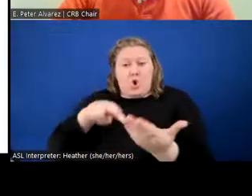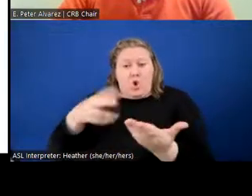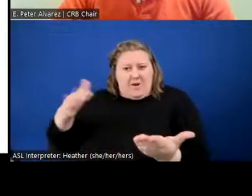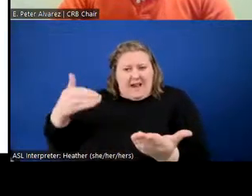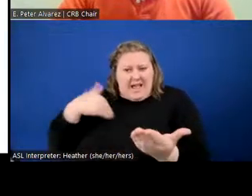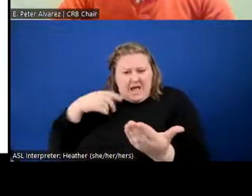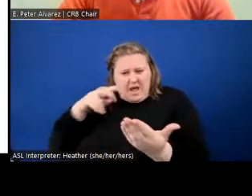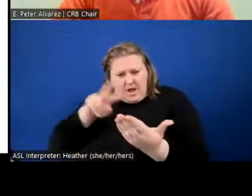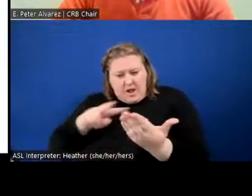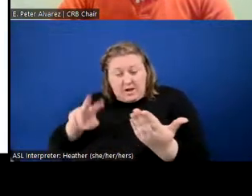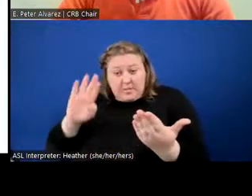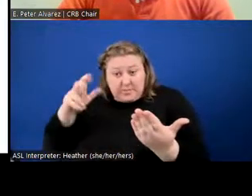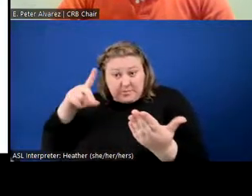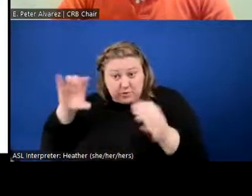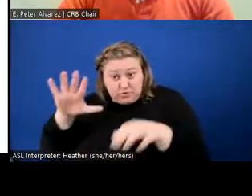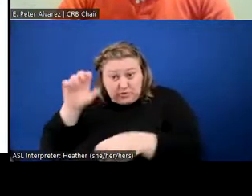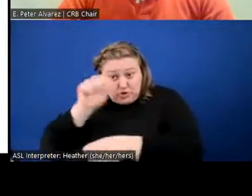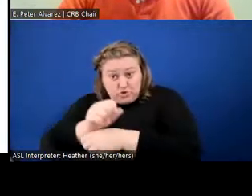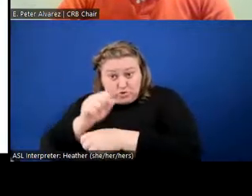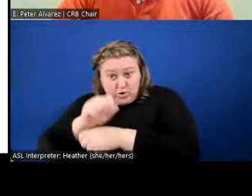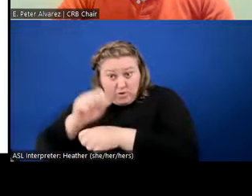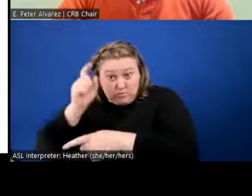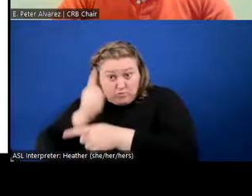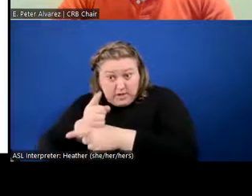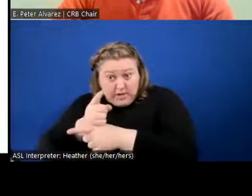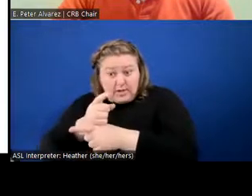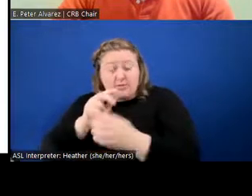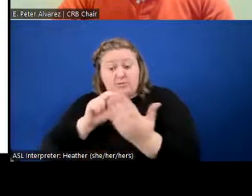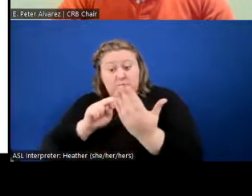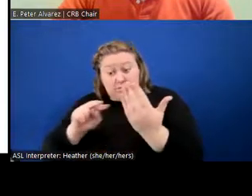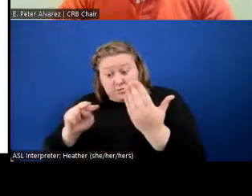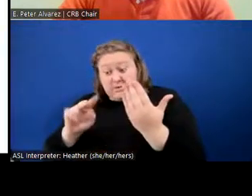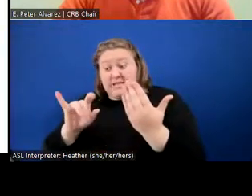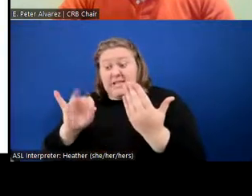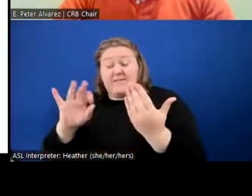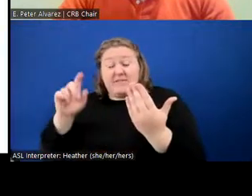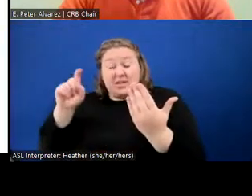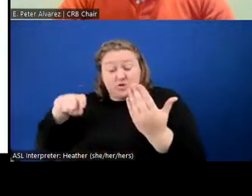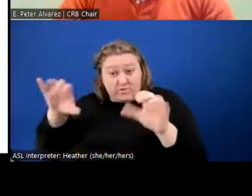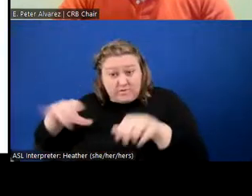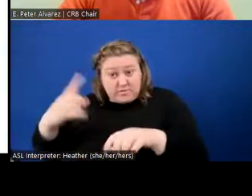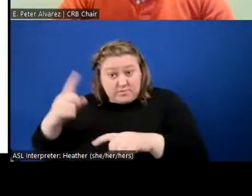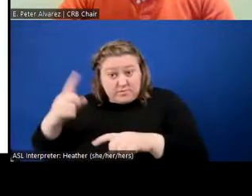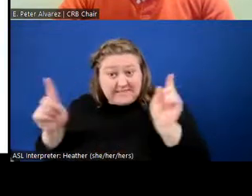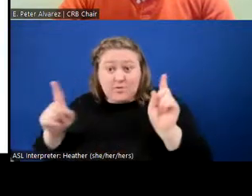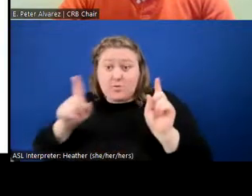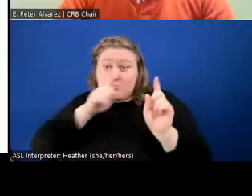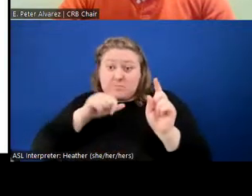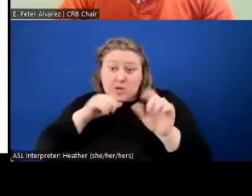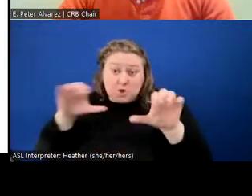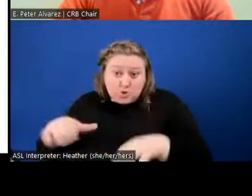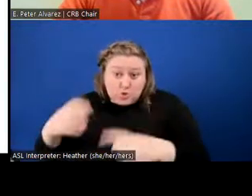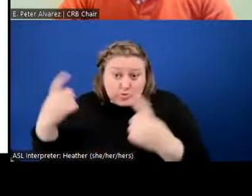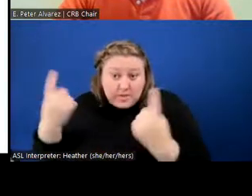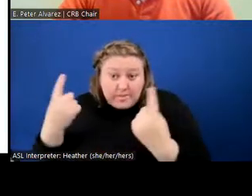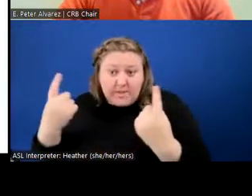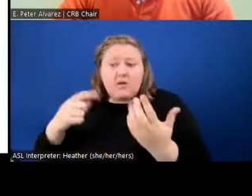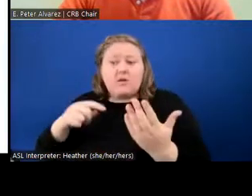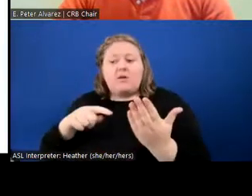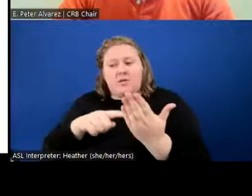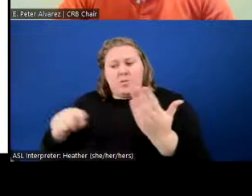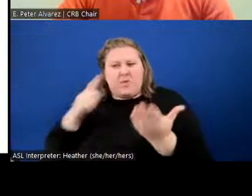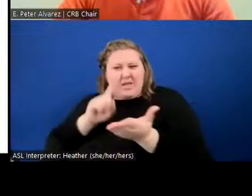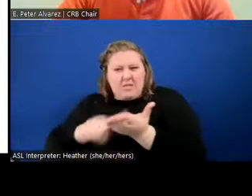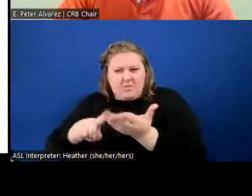Police Department did their job, and if they should have done something different, if they didn't do something, we, we are looking at those